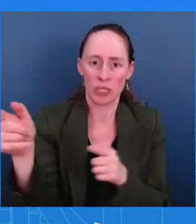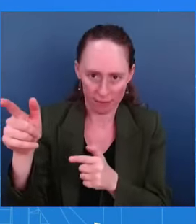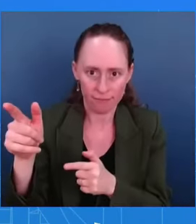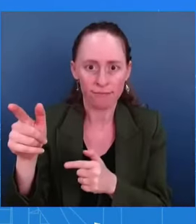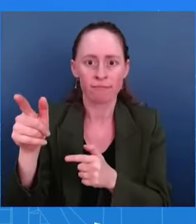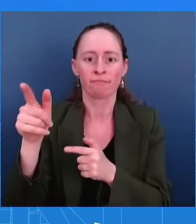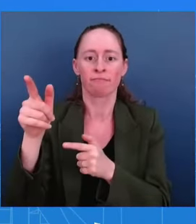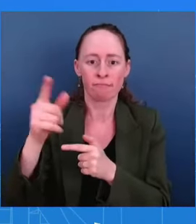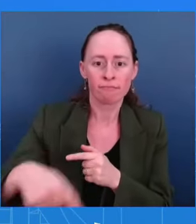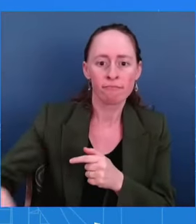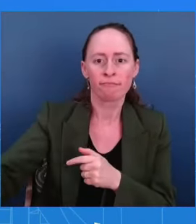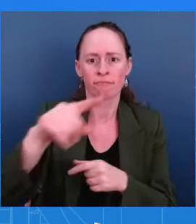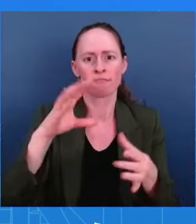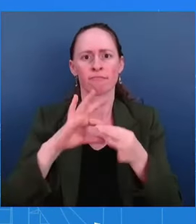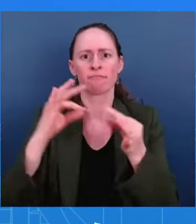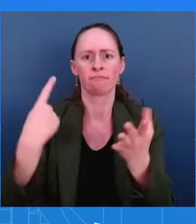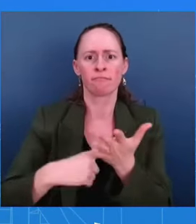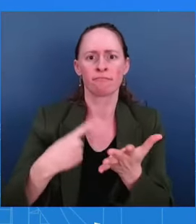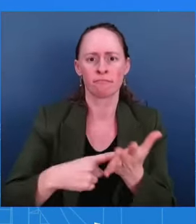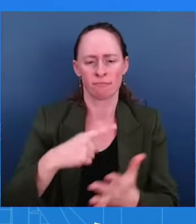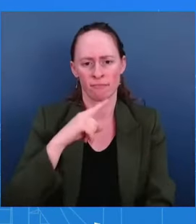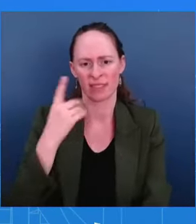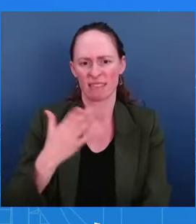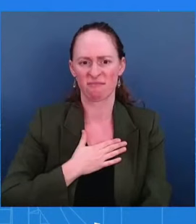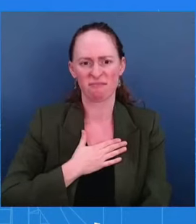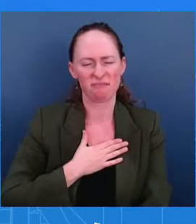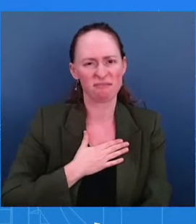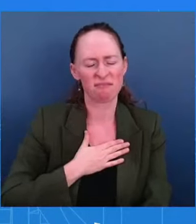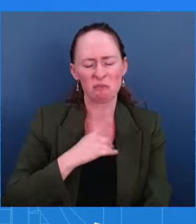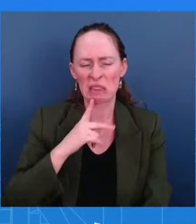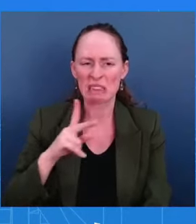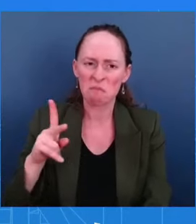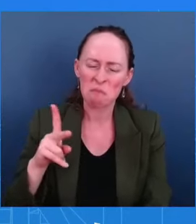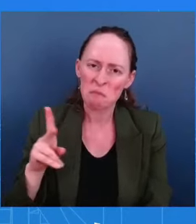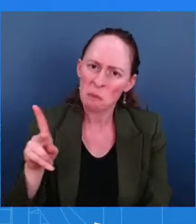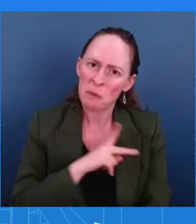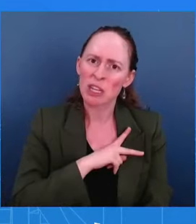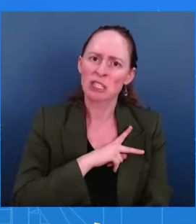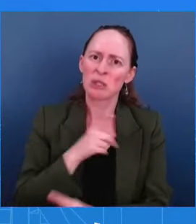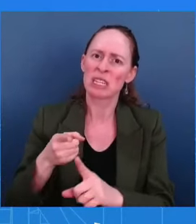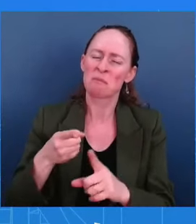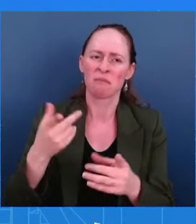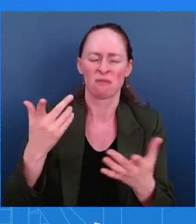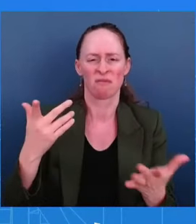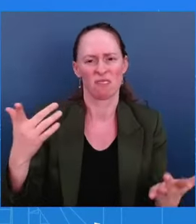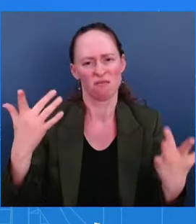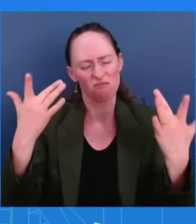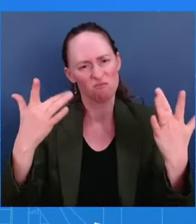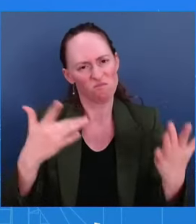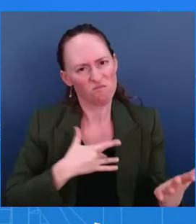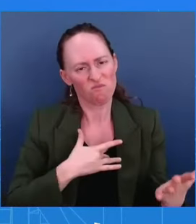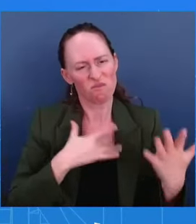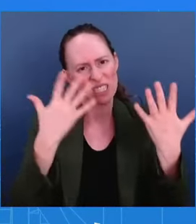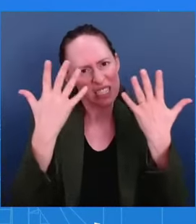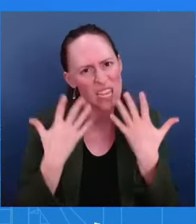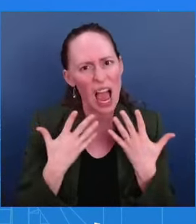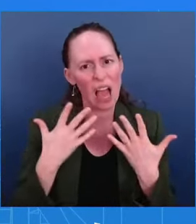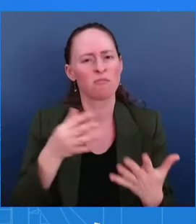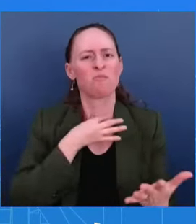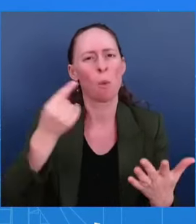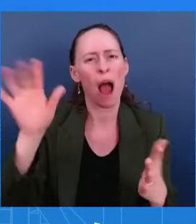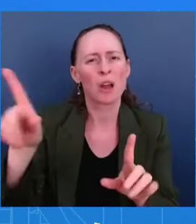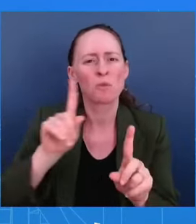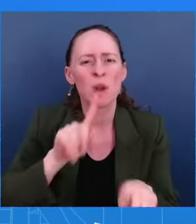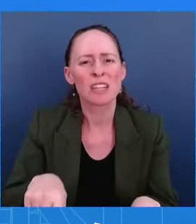to how he reacted to the news when he heard today that we are back here again? We are back here again. You're right. It's devastating.